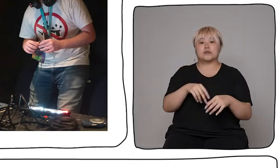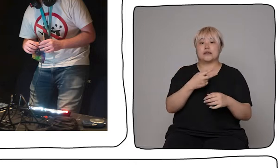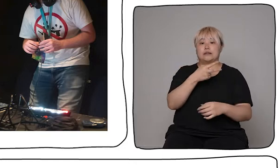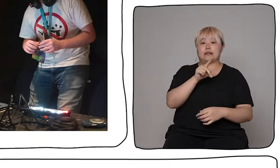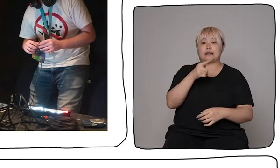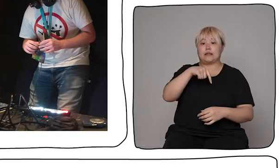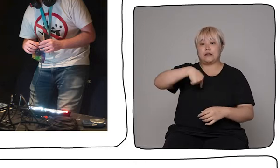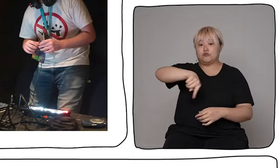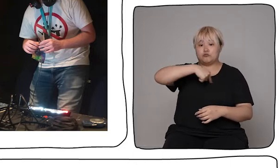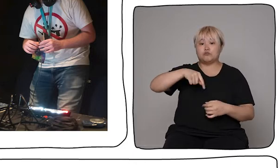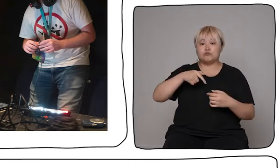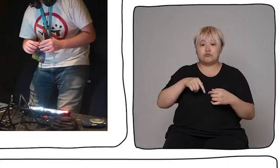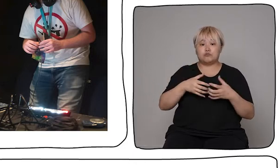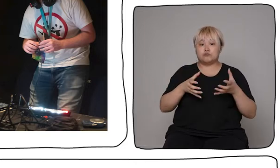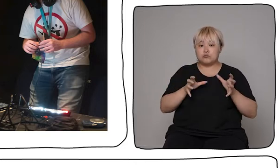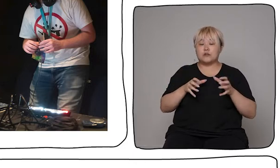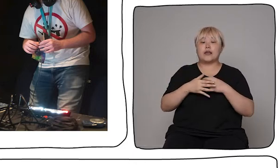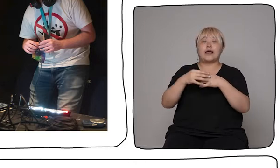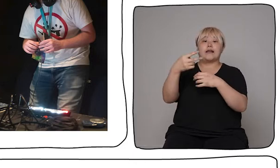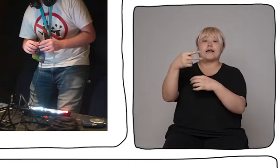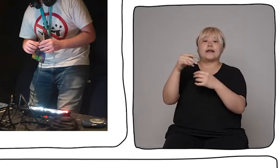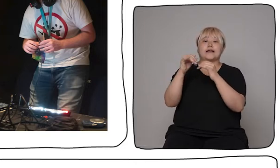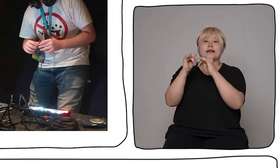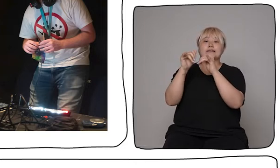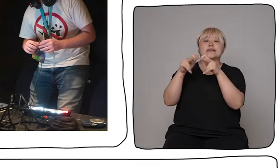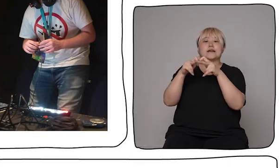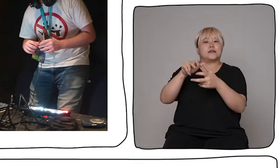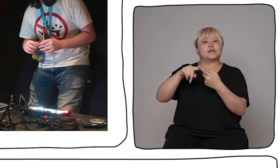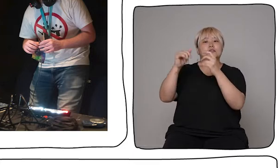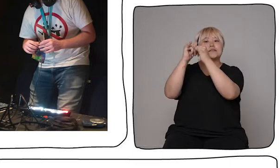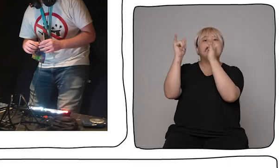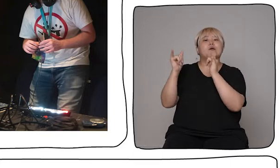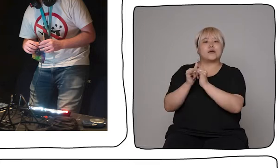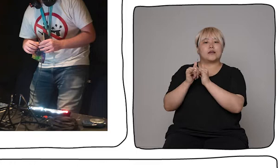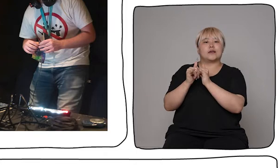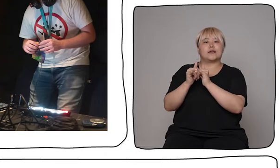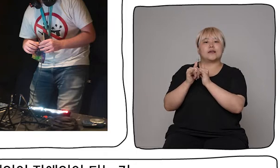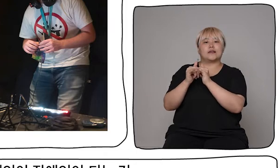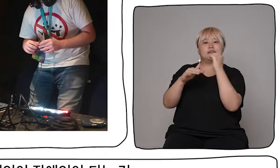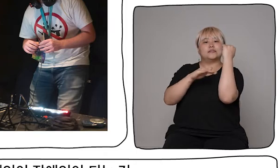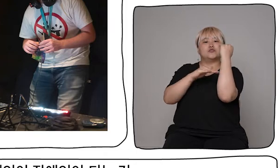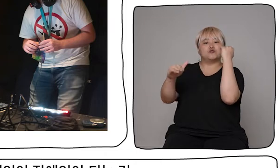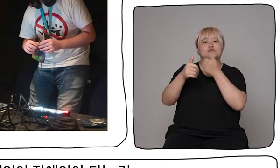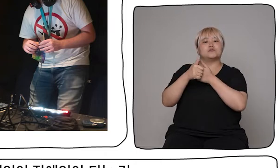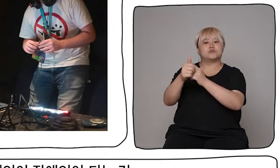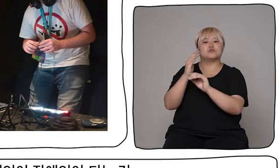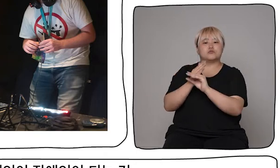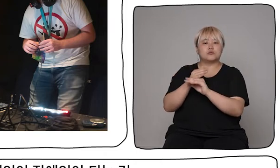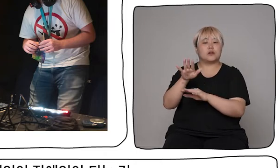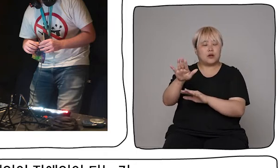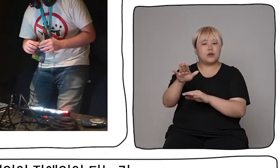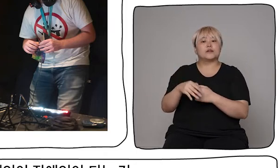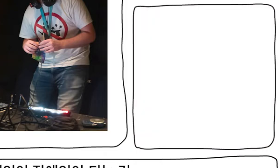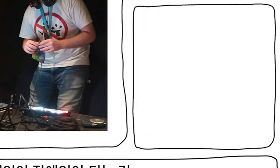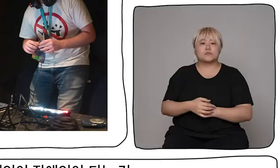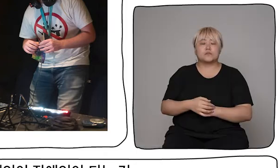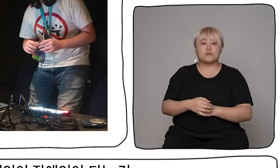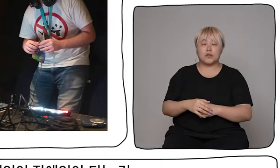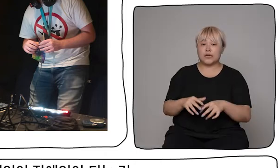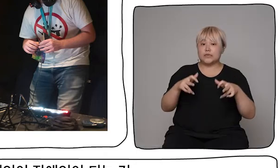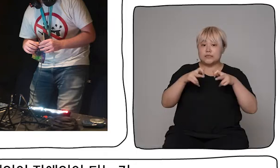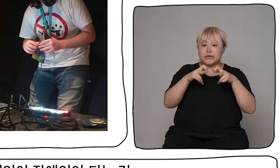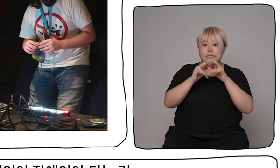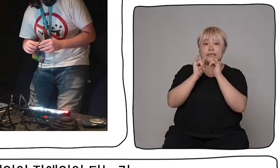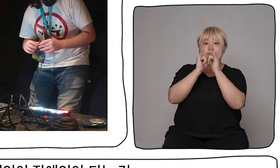the social model of disability. The social model of disability, if you're not unfamiliar